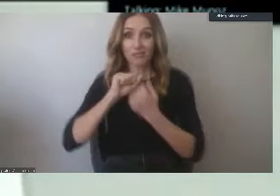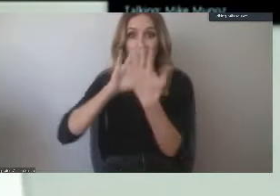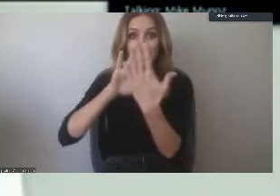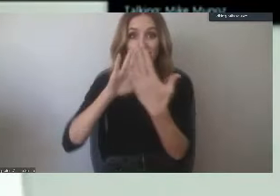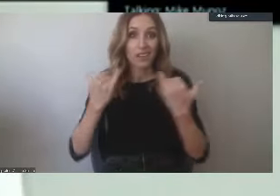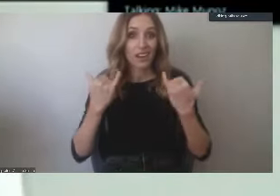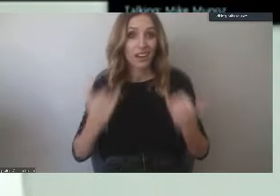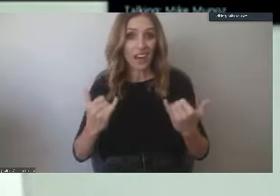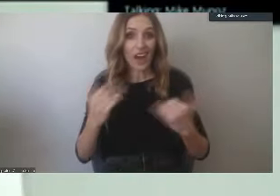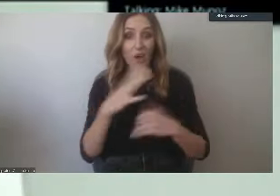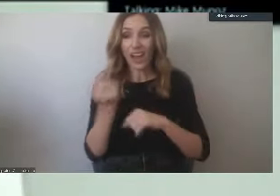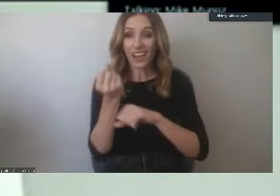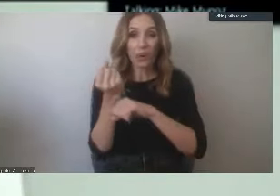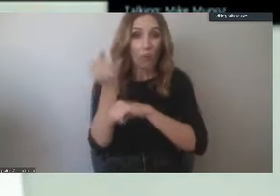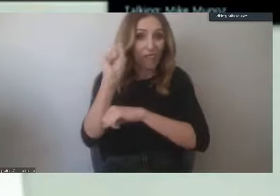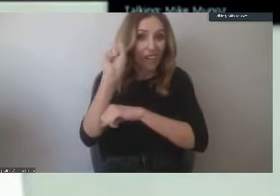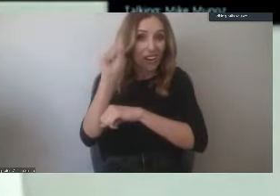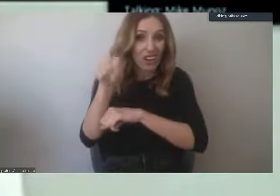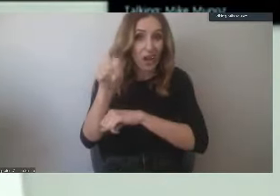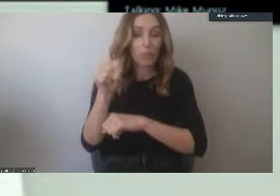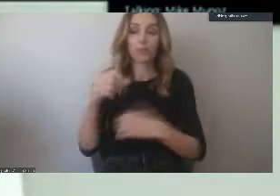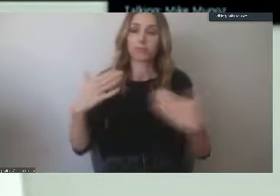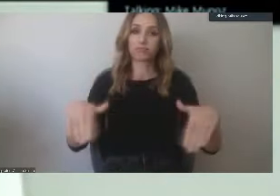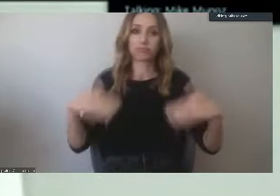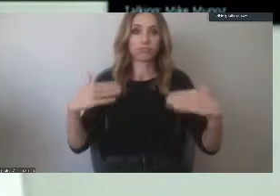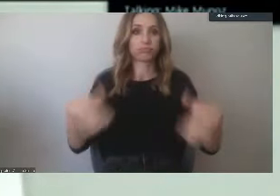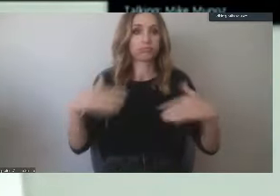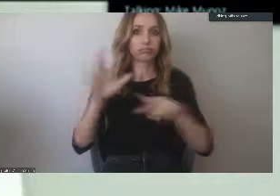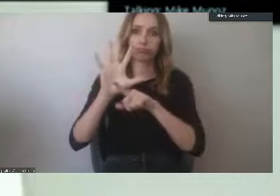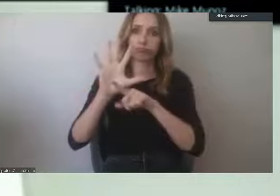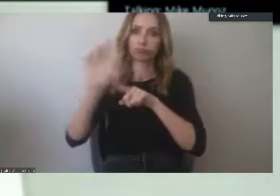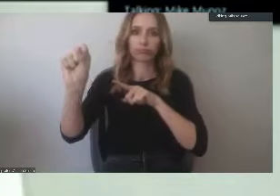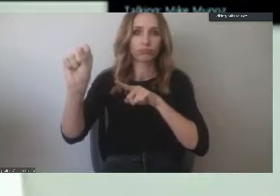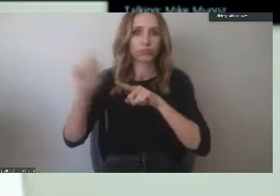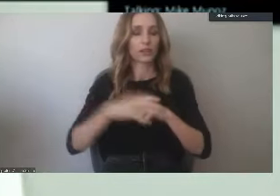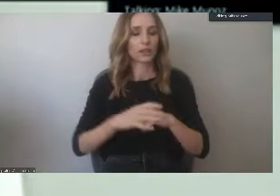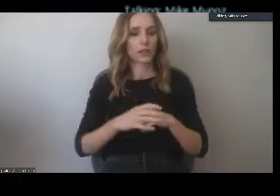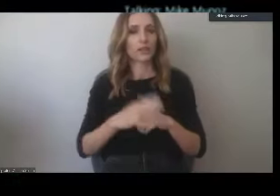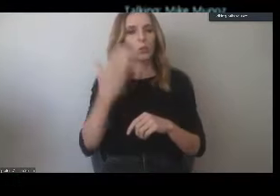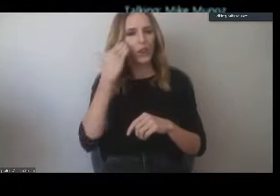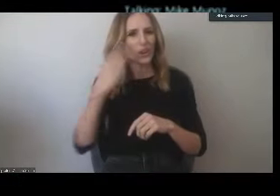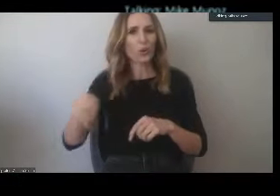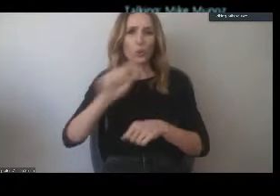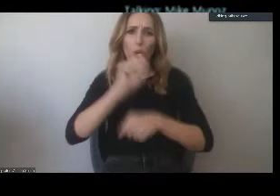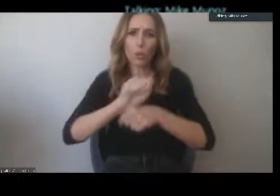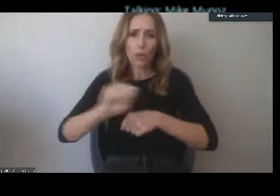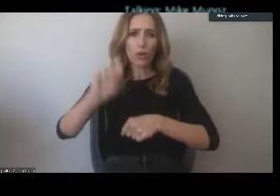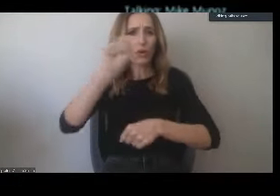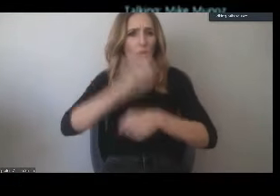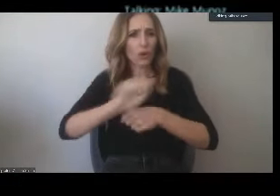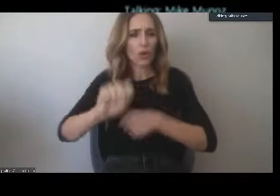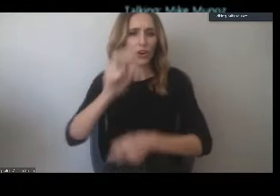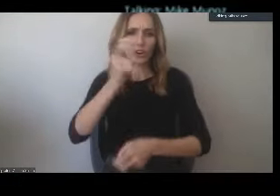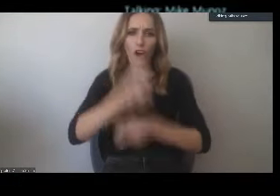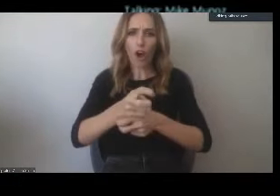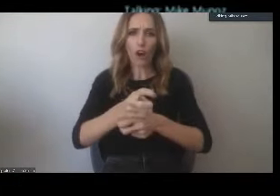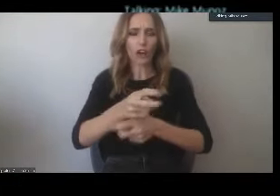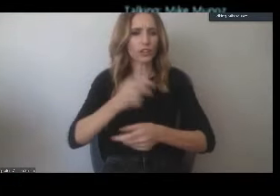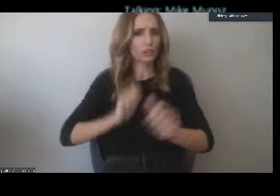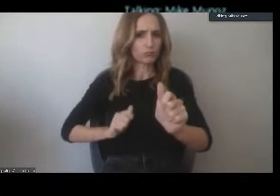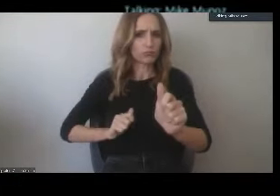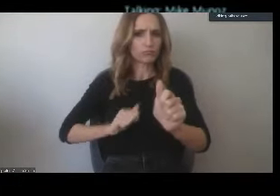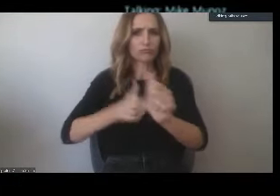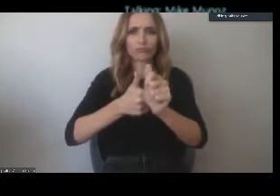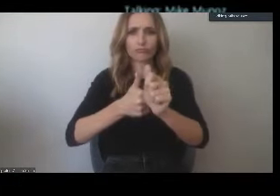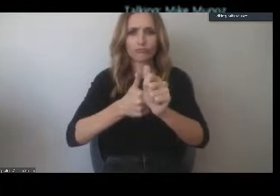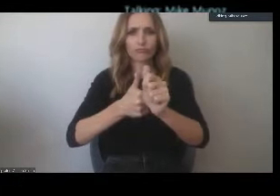overcoming as students is truly exceptional. We know how hard you all are working to stay current and up